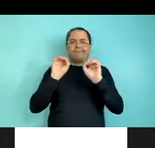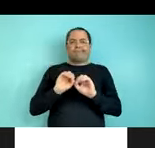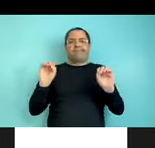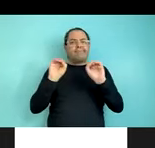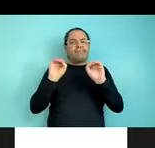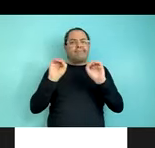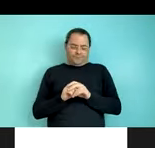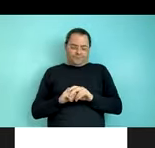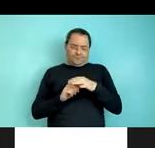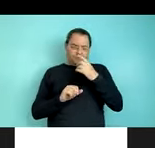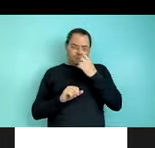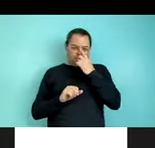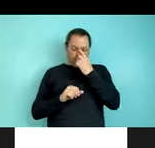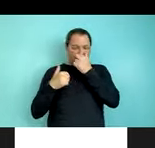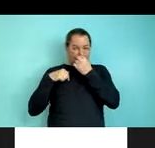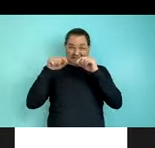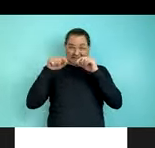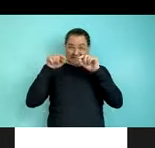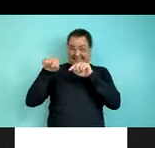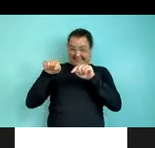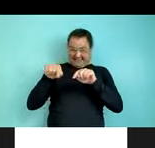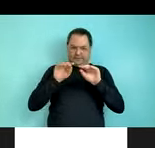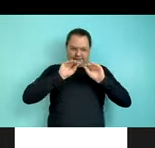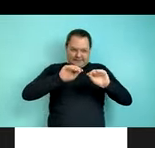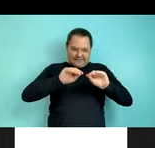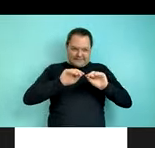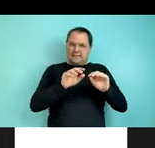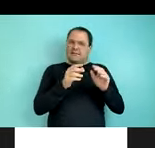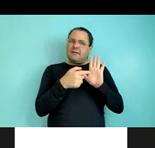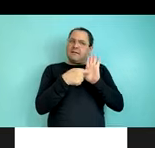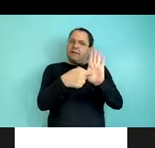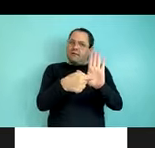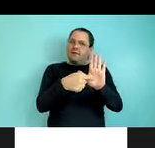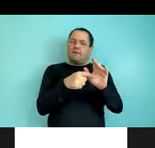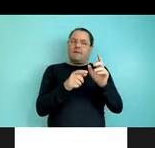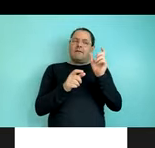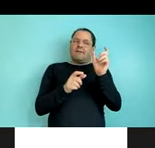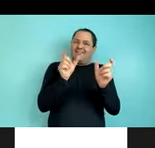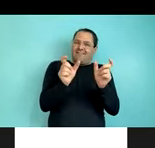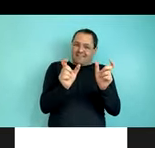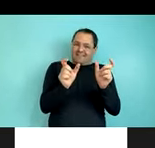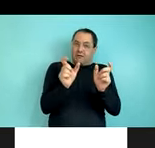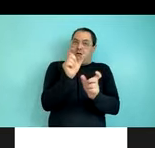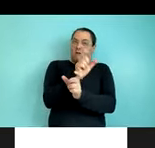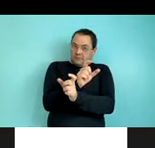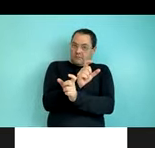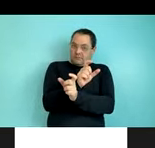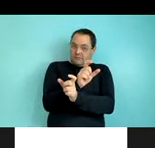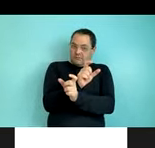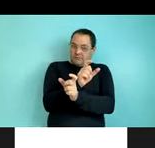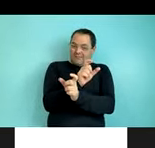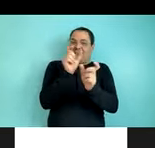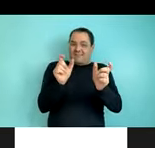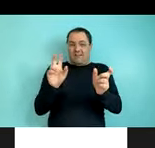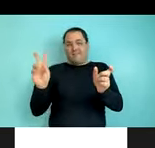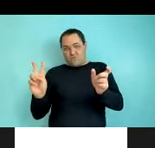But what's important to take from this design is that we actually have in each of our conditions the same amount of unpredictable variation